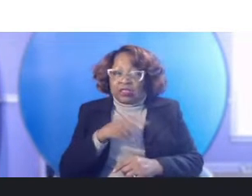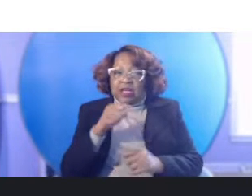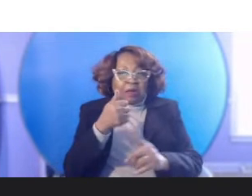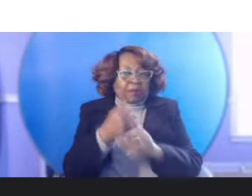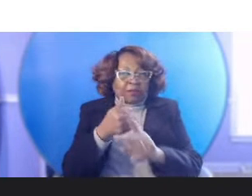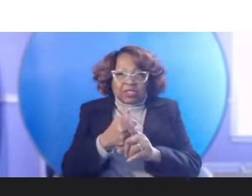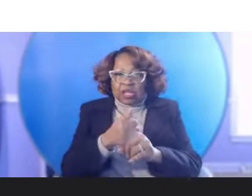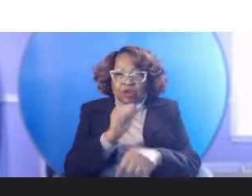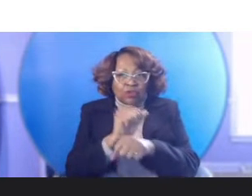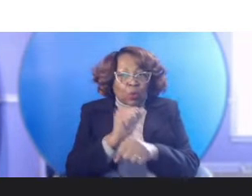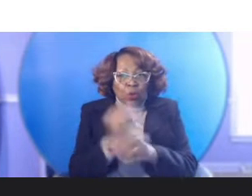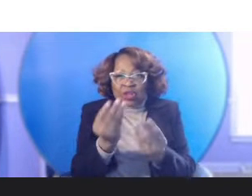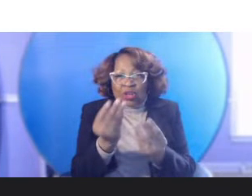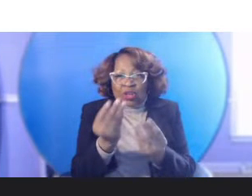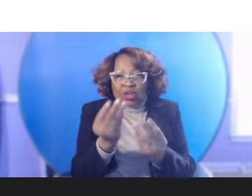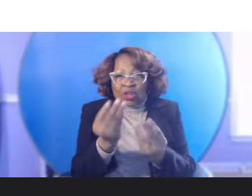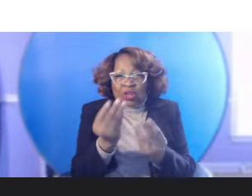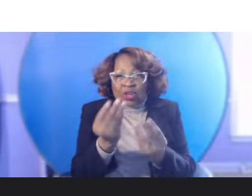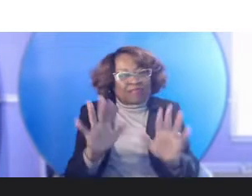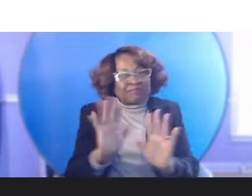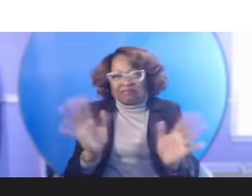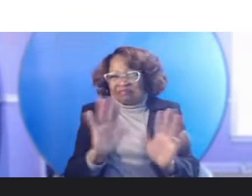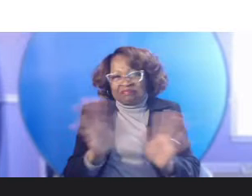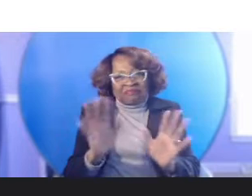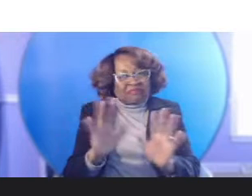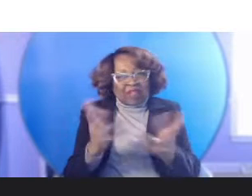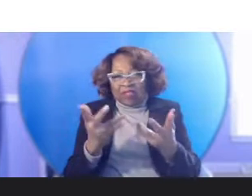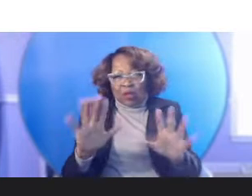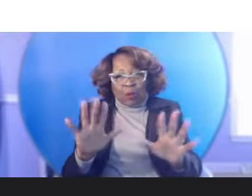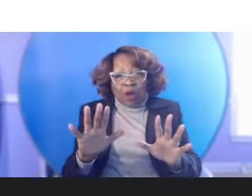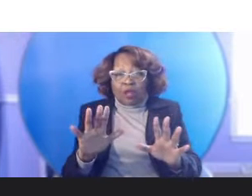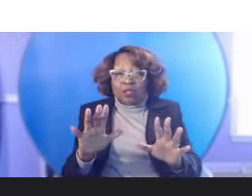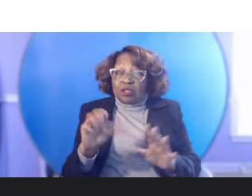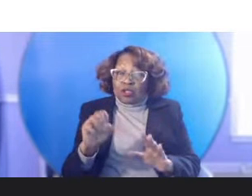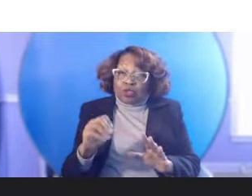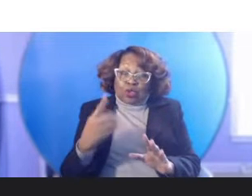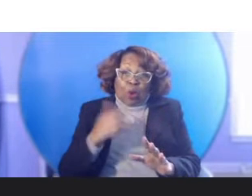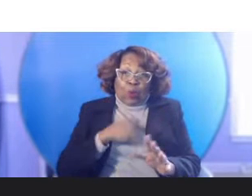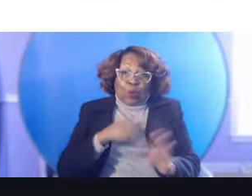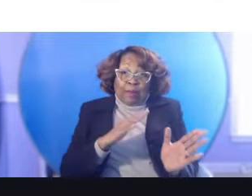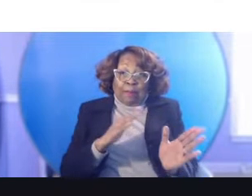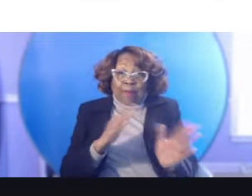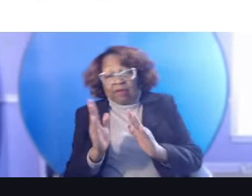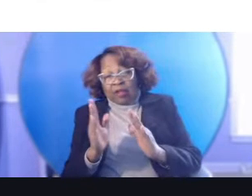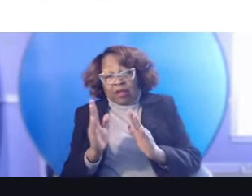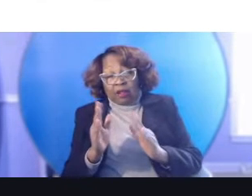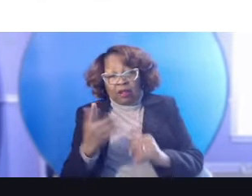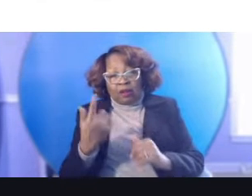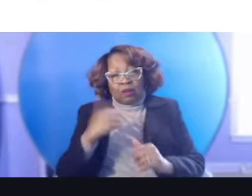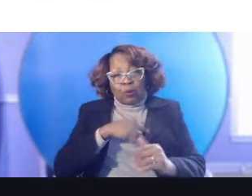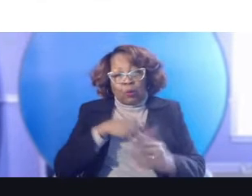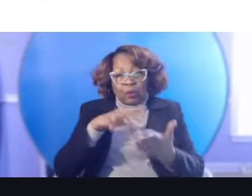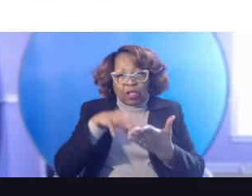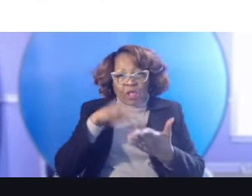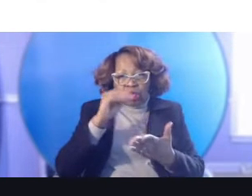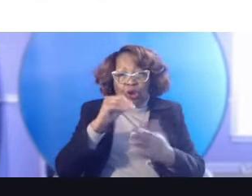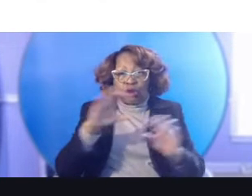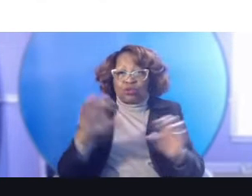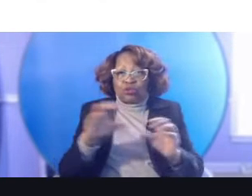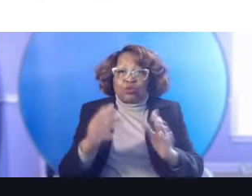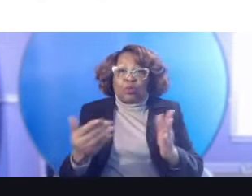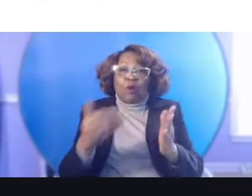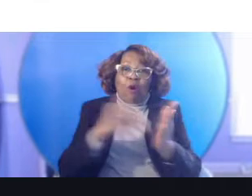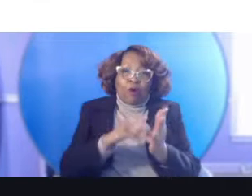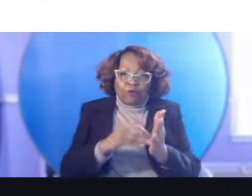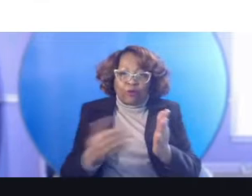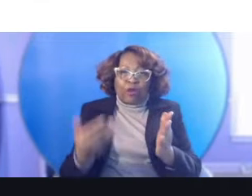like we did. Uh, so we pivoted, like we would learn to do over and over